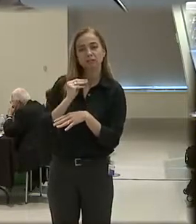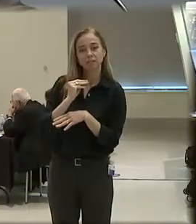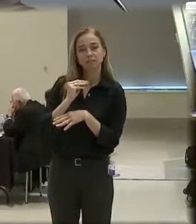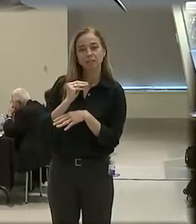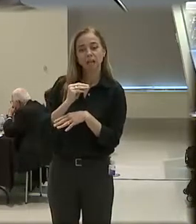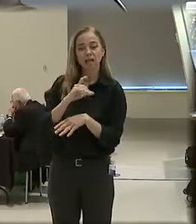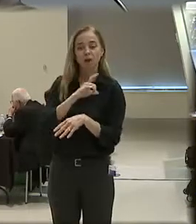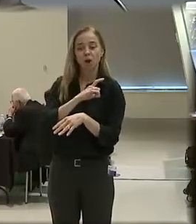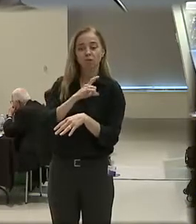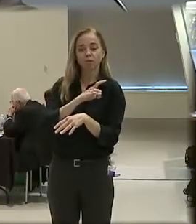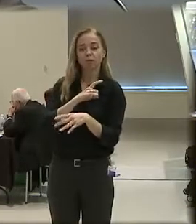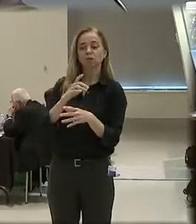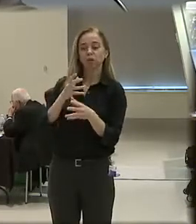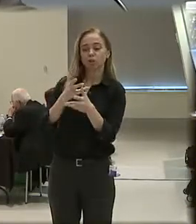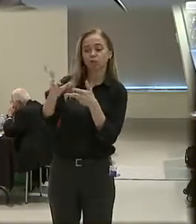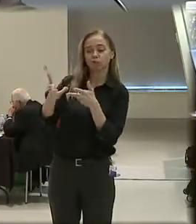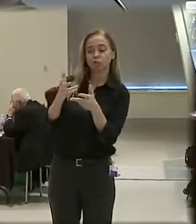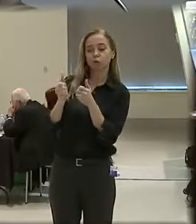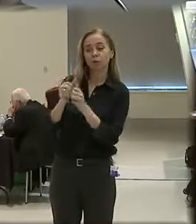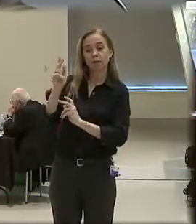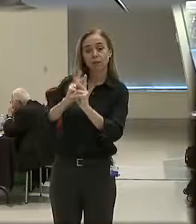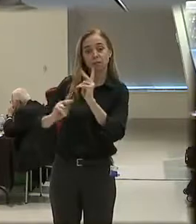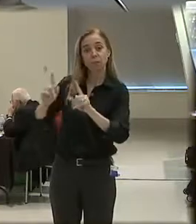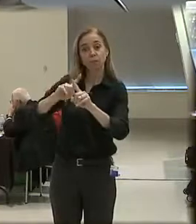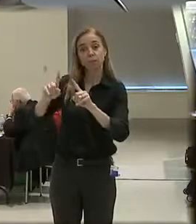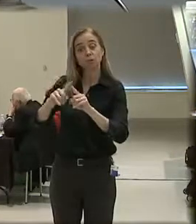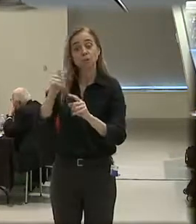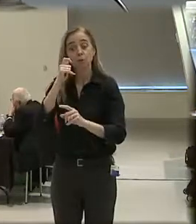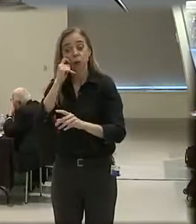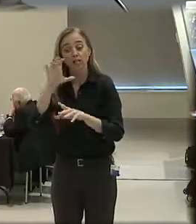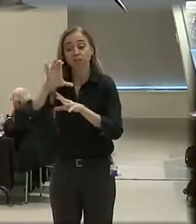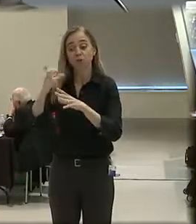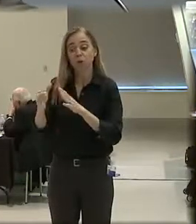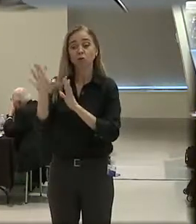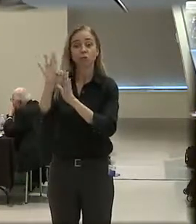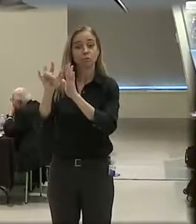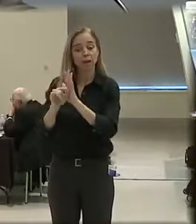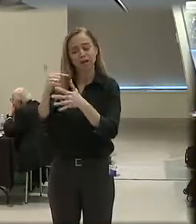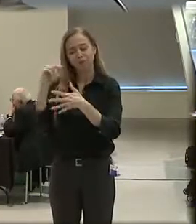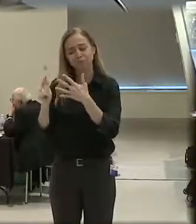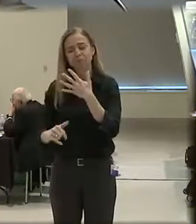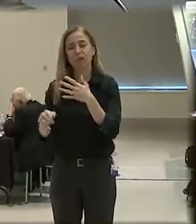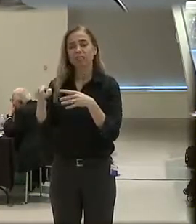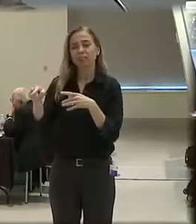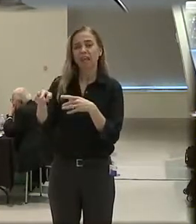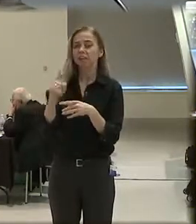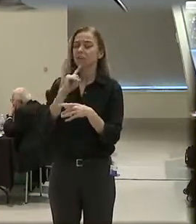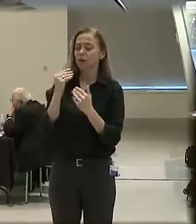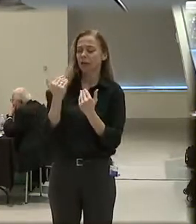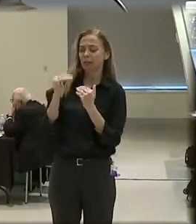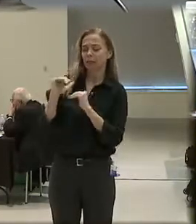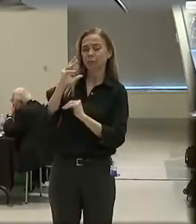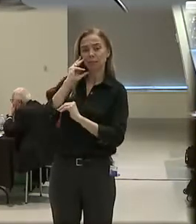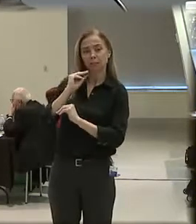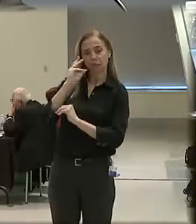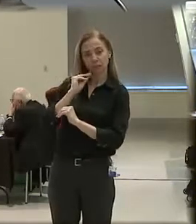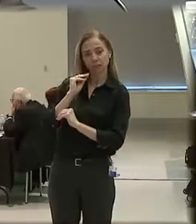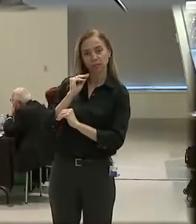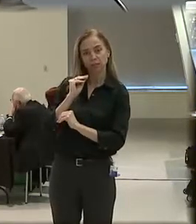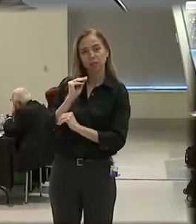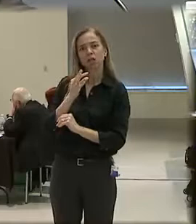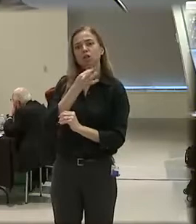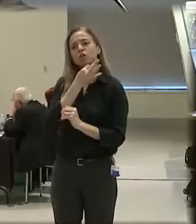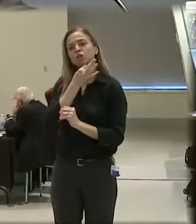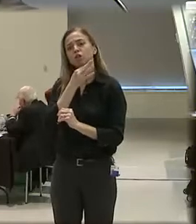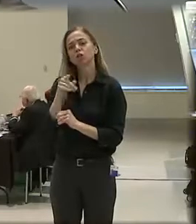officers are interacting with people from different races, from different cultures, from different backgrounds, with whom they have very limited experience. And I'm just